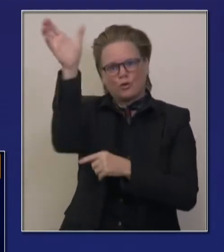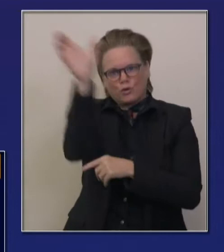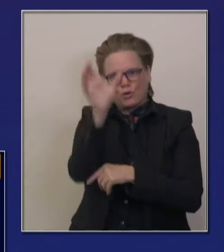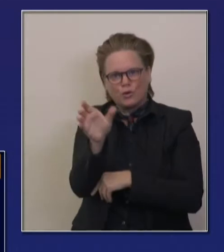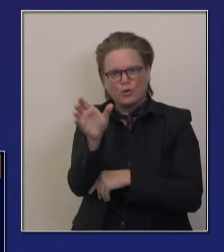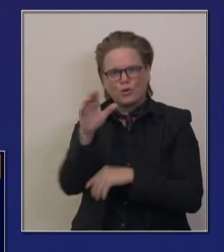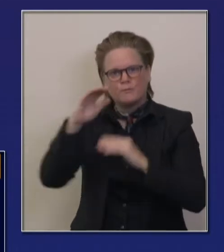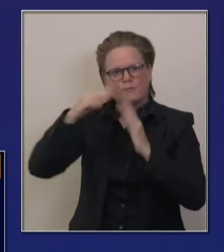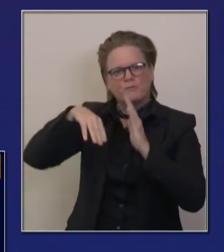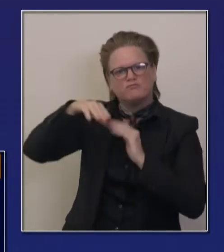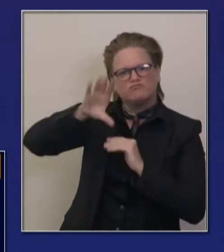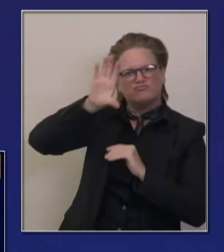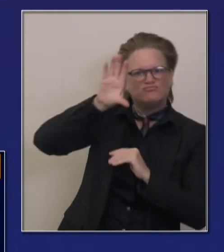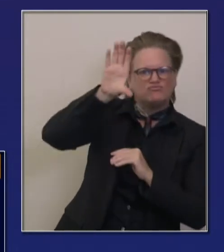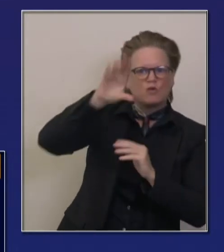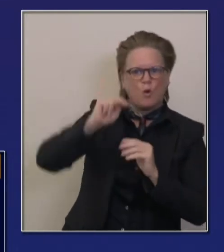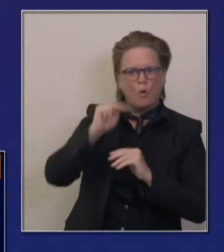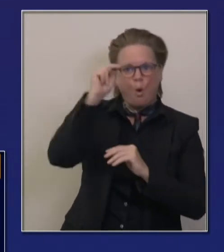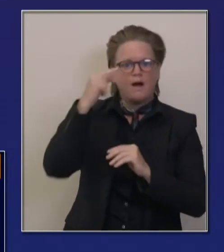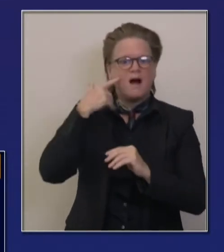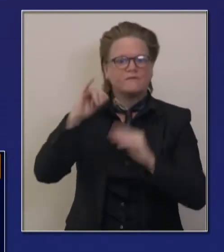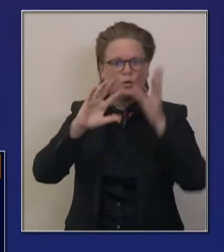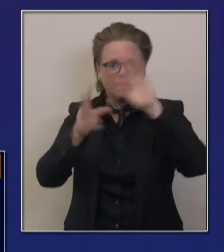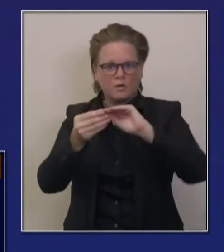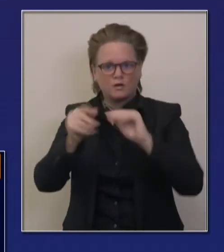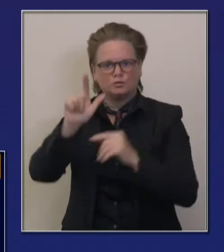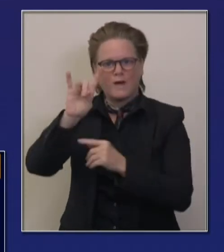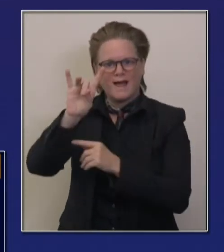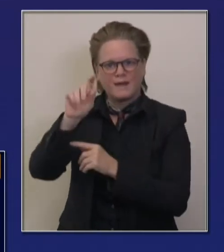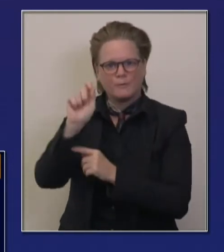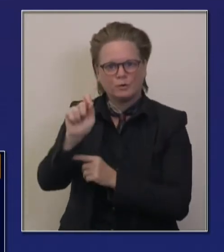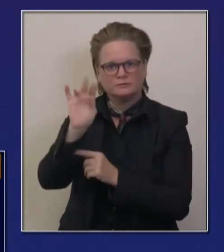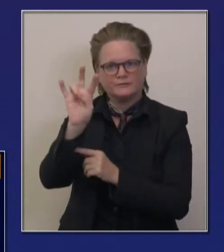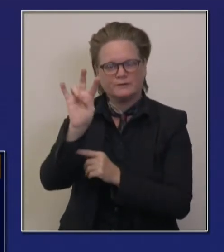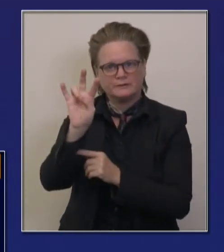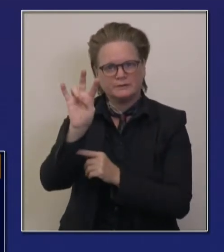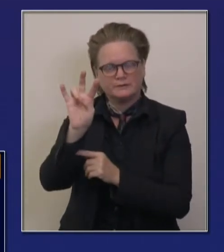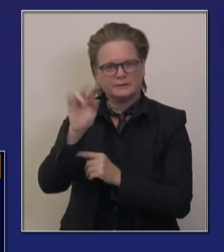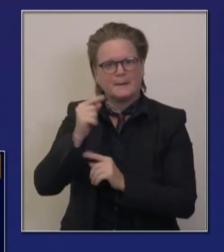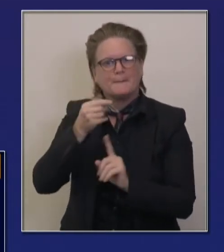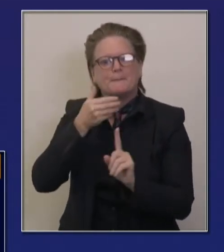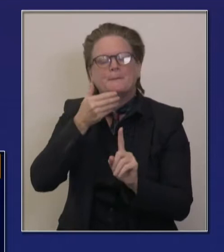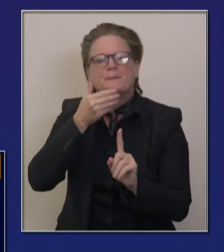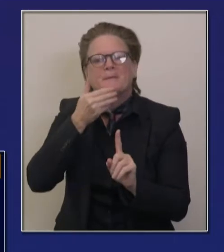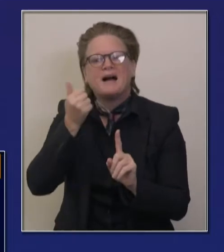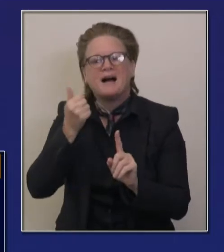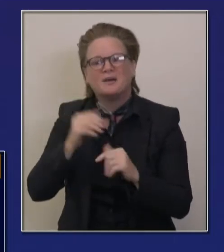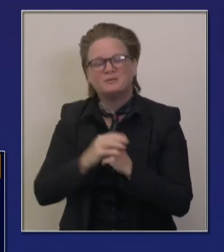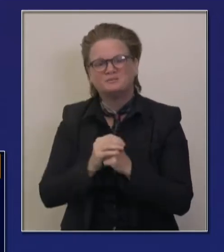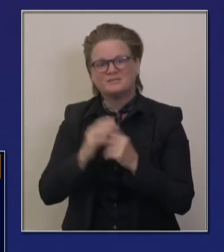COVID-19 at 28.2. But you can see again, San Joaquin Valley down to 6.3% ICU capacity in Southern